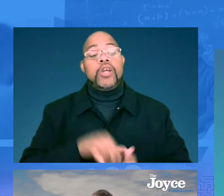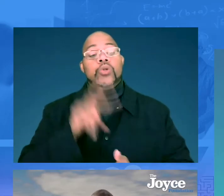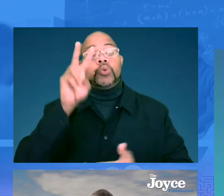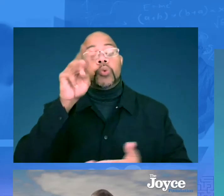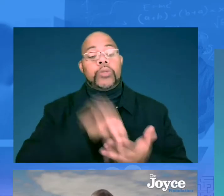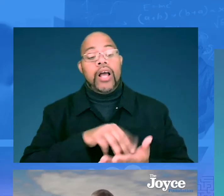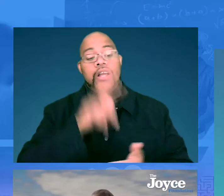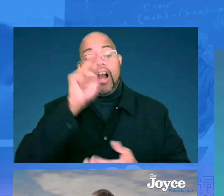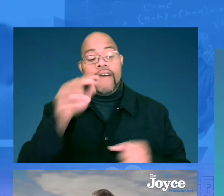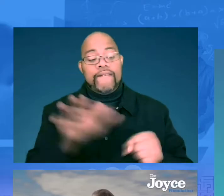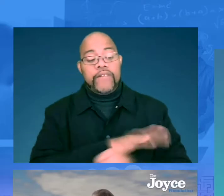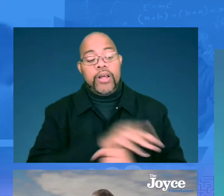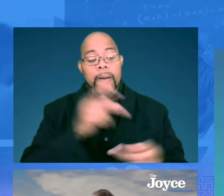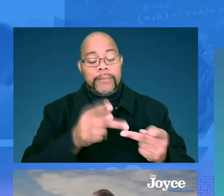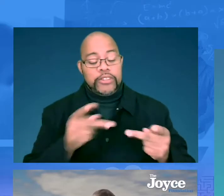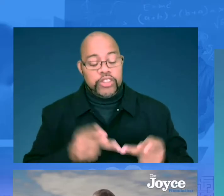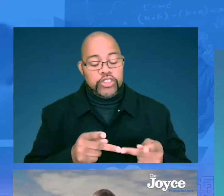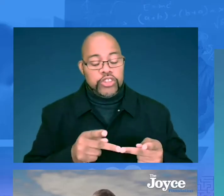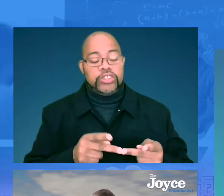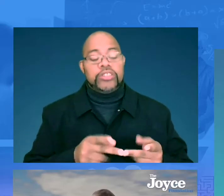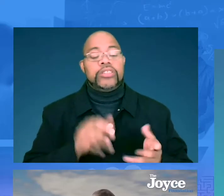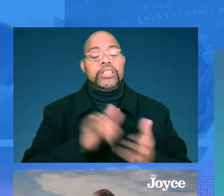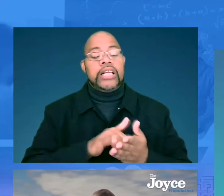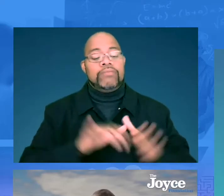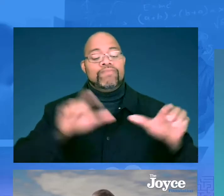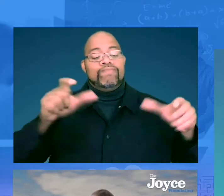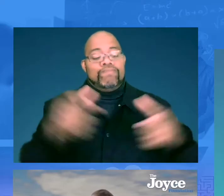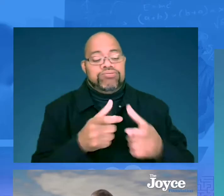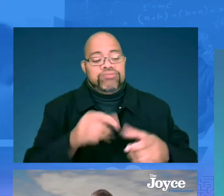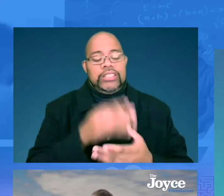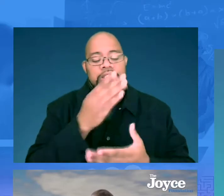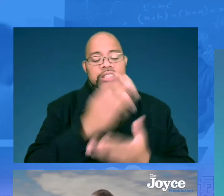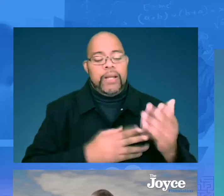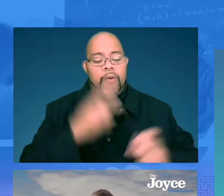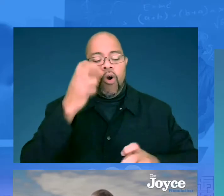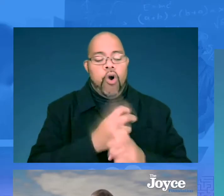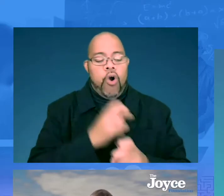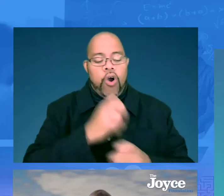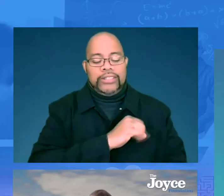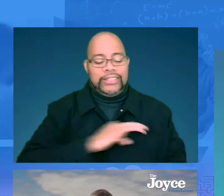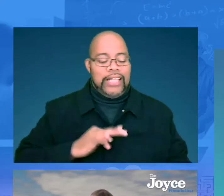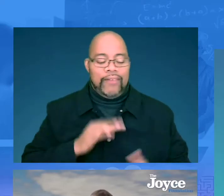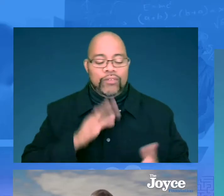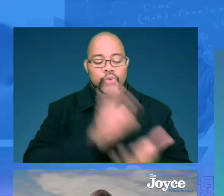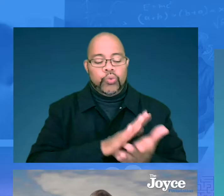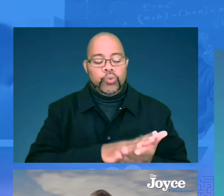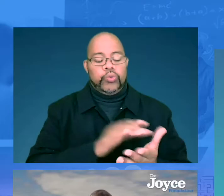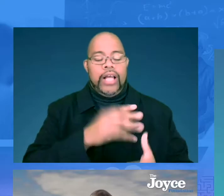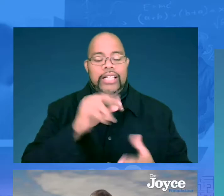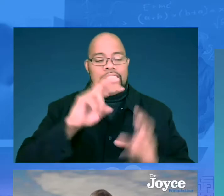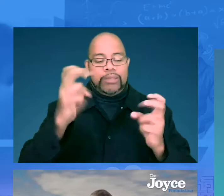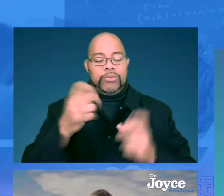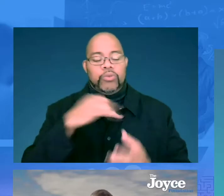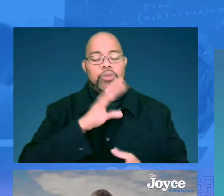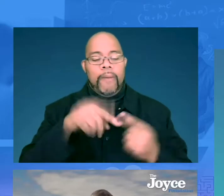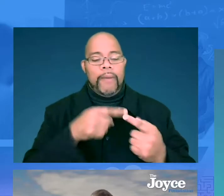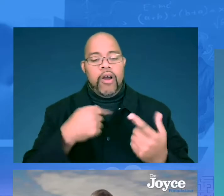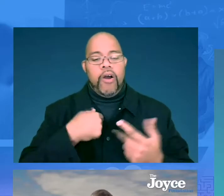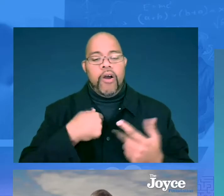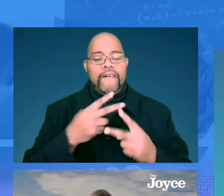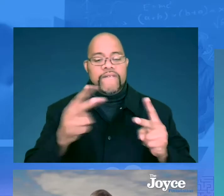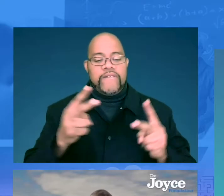means that those 2,000 unfilled positions are concentrated in certain hard-to-staff schools and subjects.